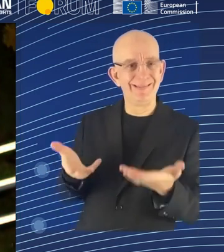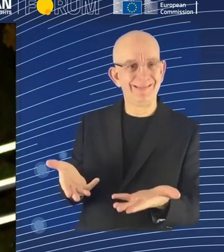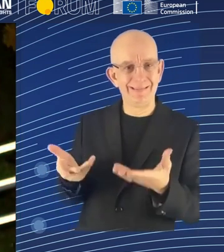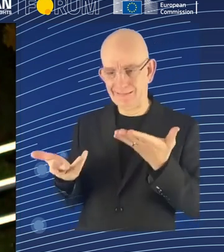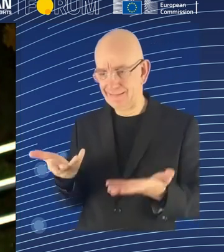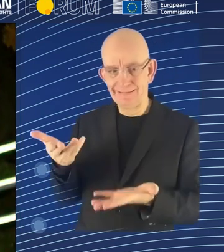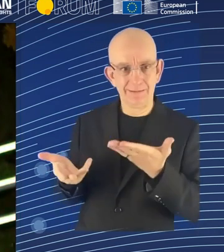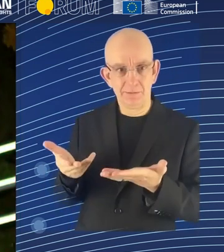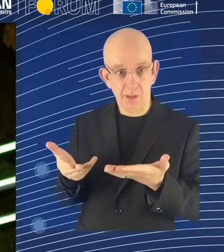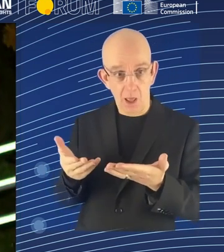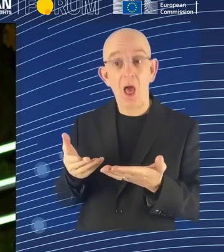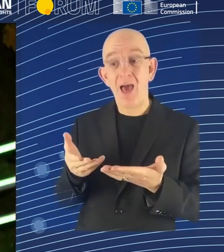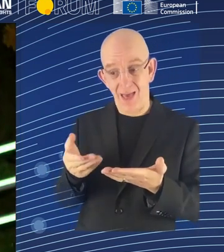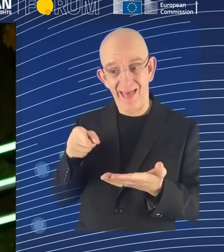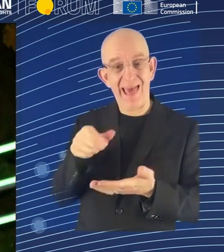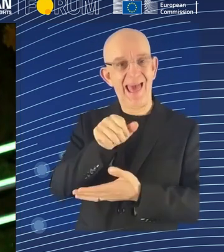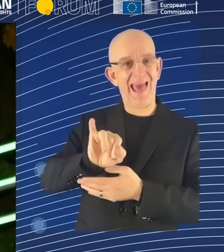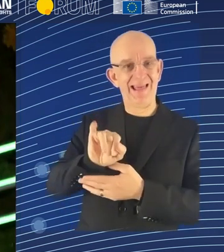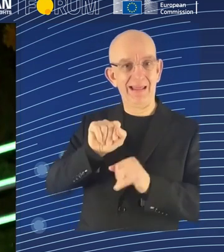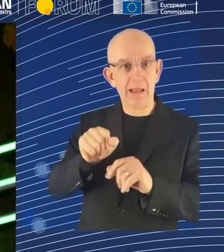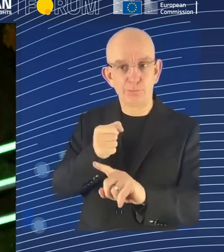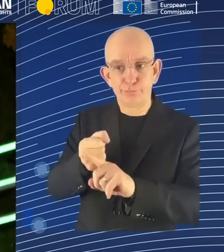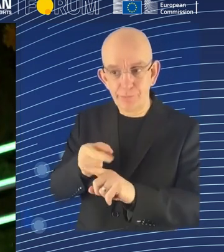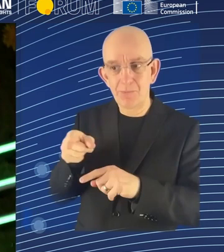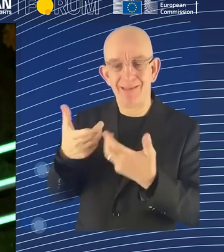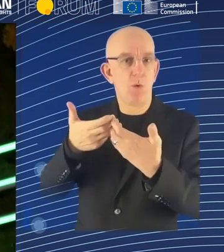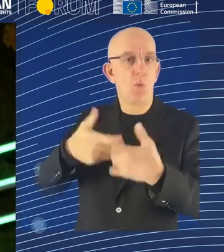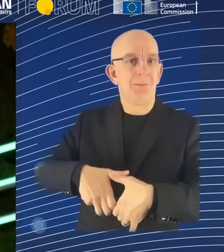that's an important one. It's about data ownership.